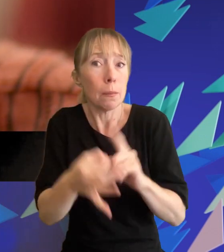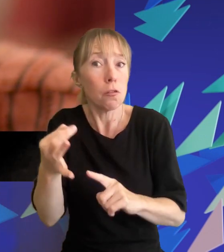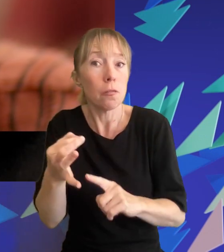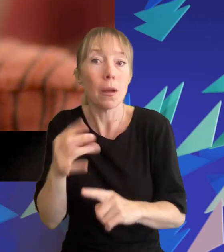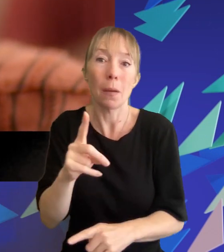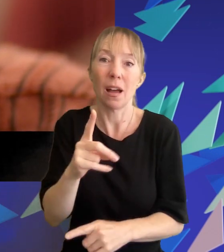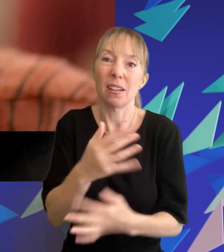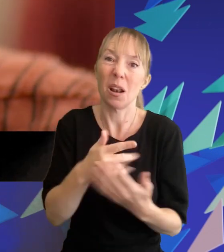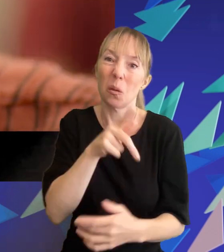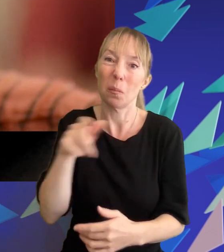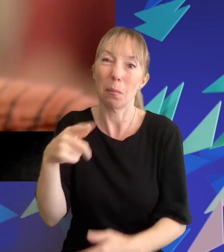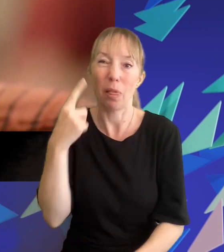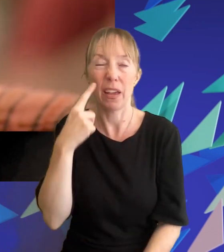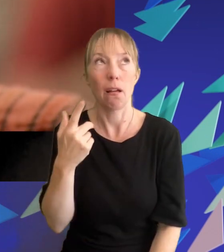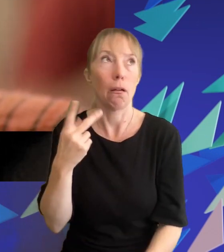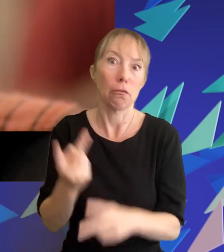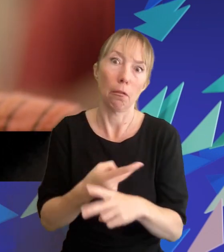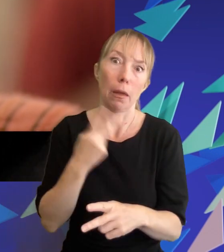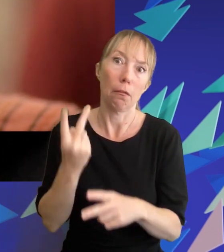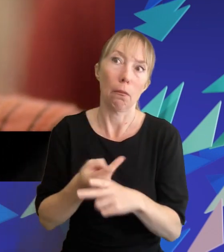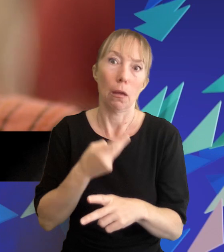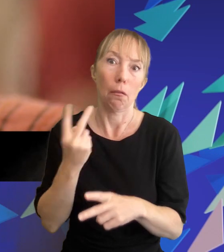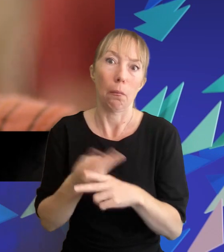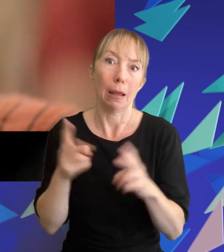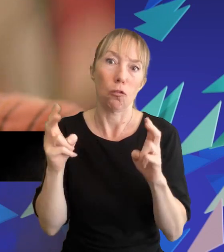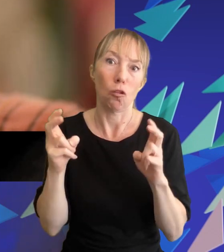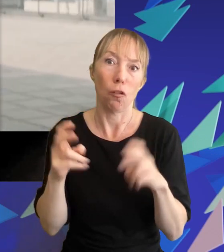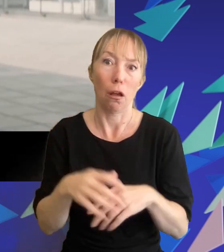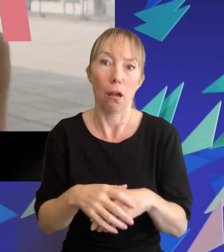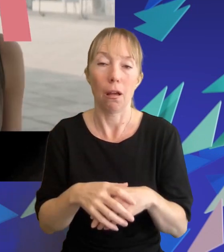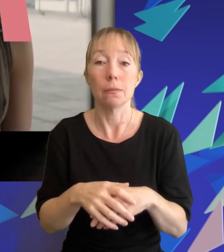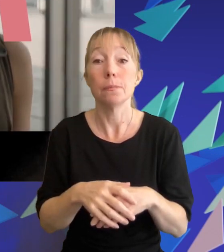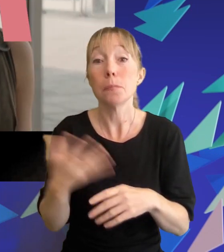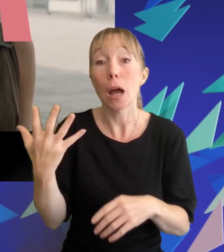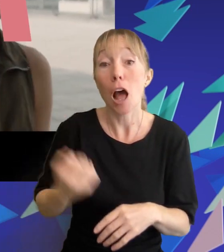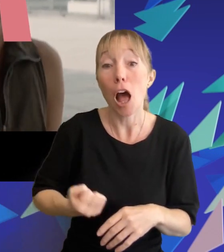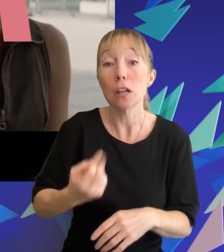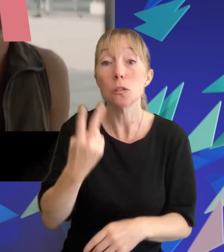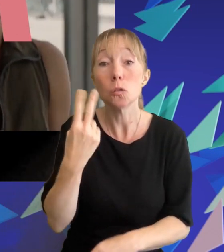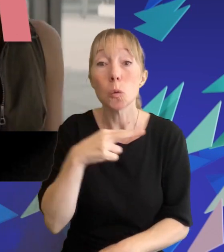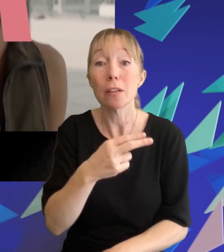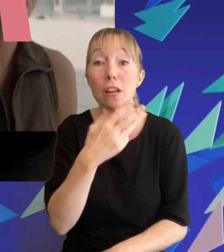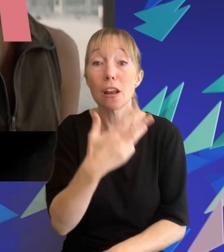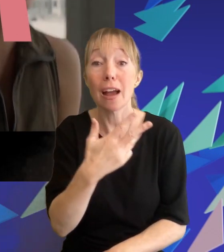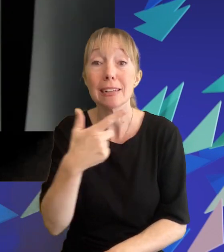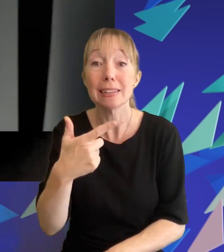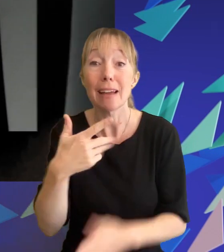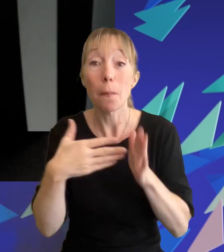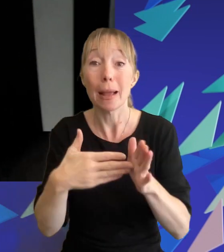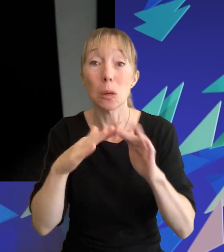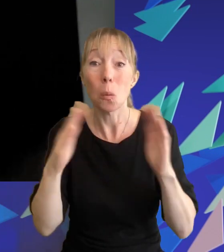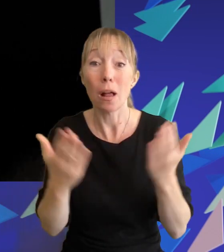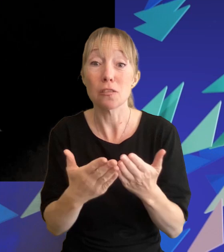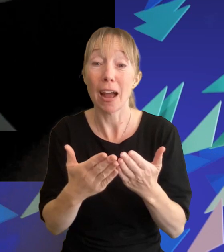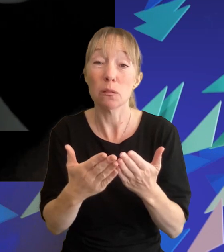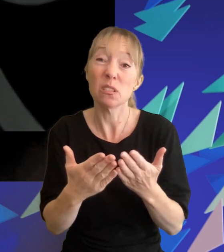were starting to tire of the imitative nature of the franchise although box office earnings of 297 million worldwide proved that